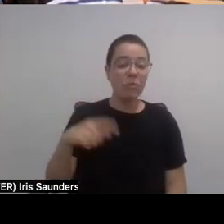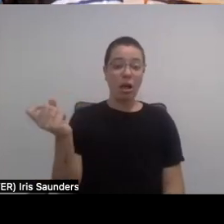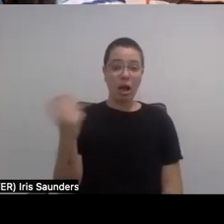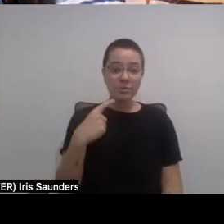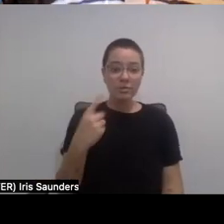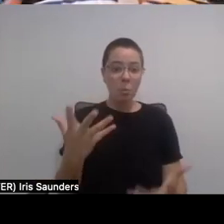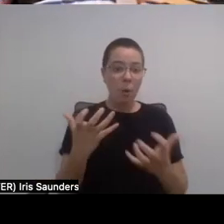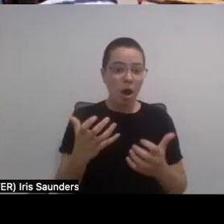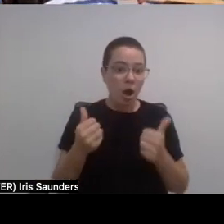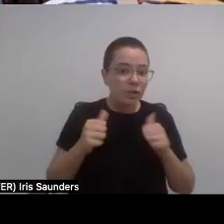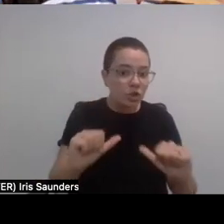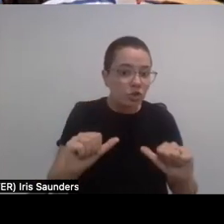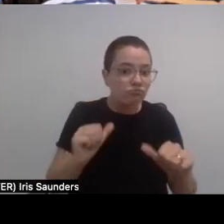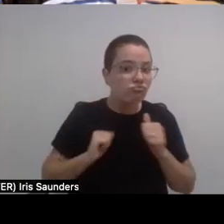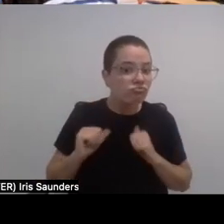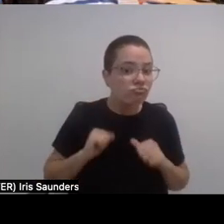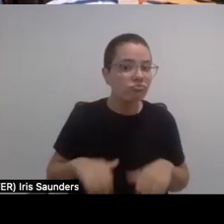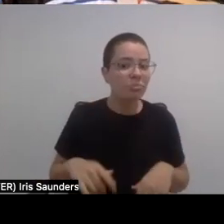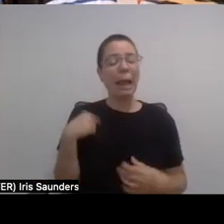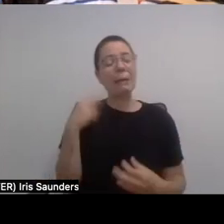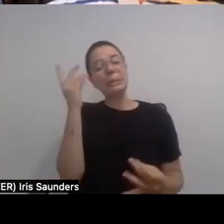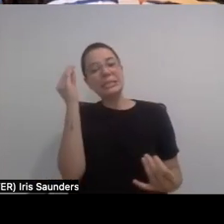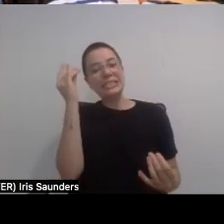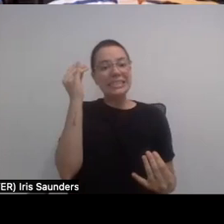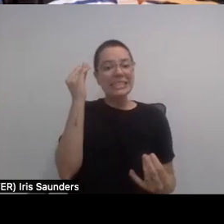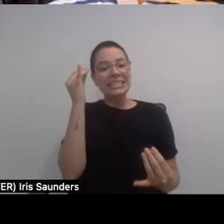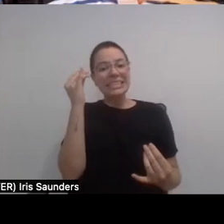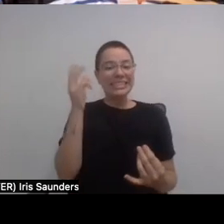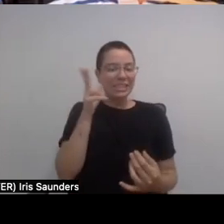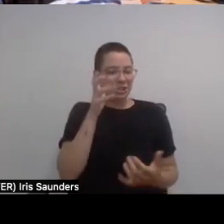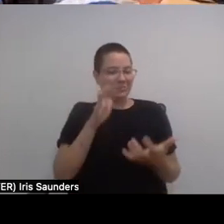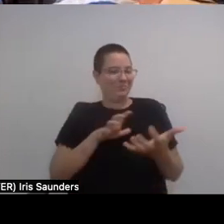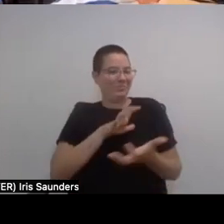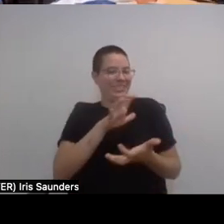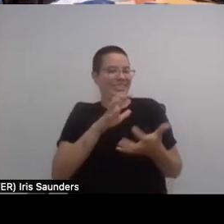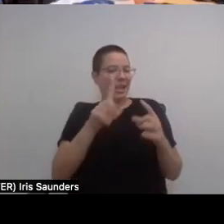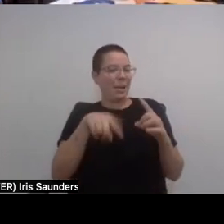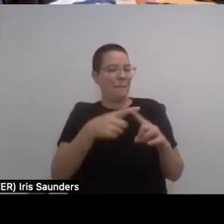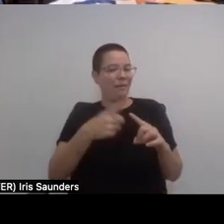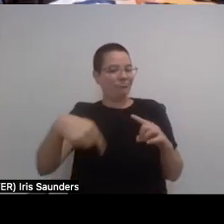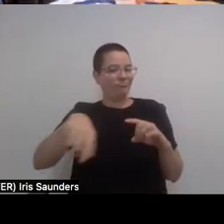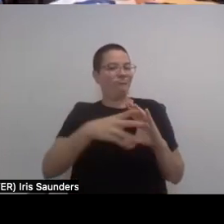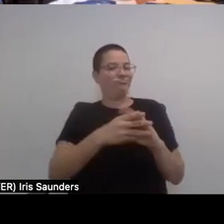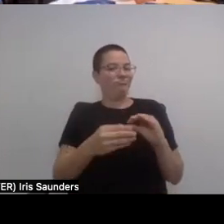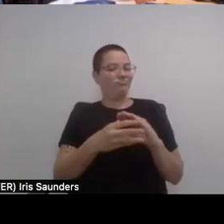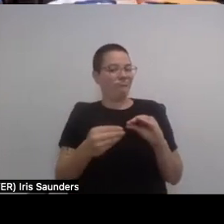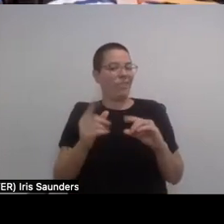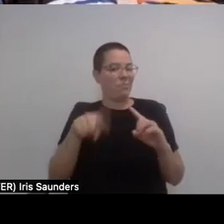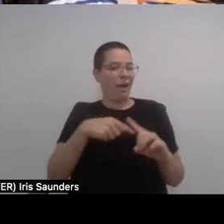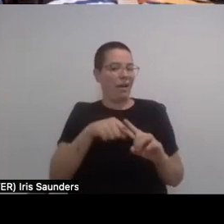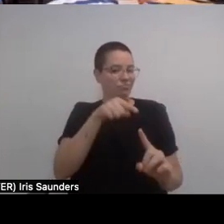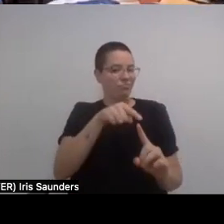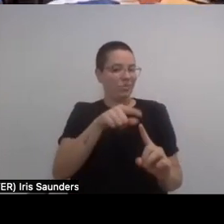And I, debating on that too, because, you know, you hear mixed things about the narrative and how that's managed,